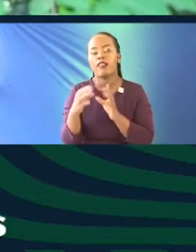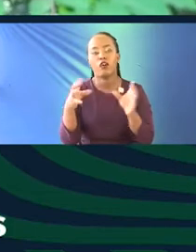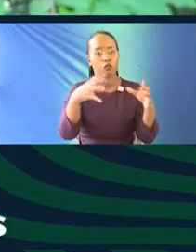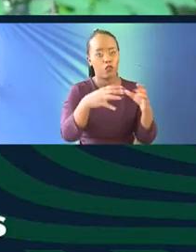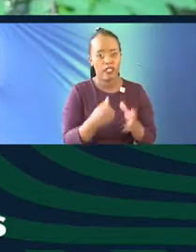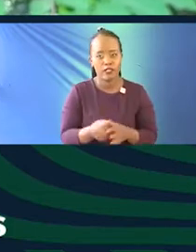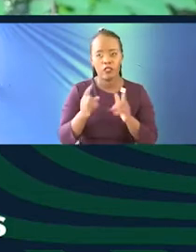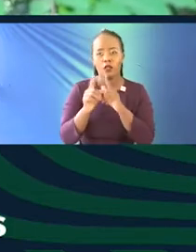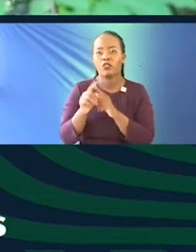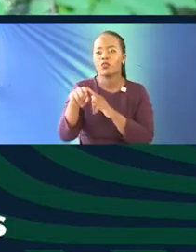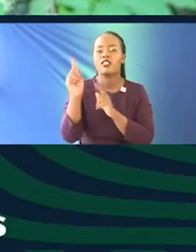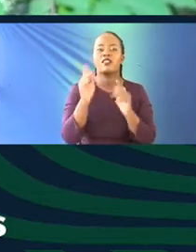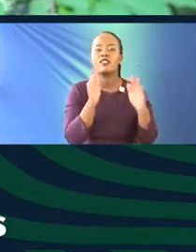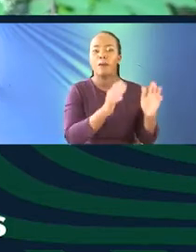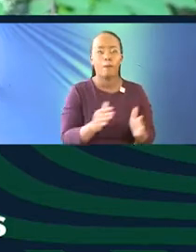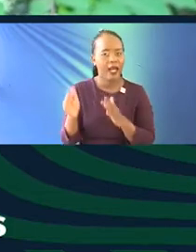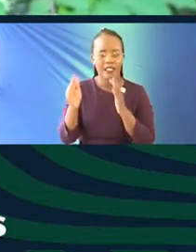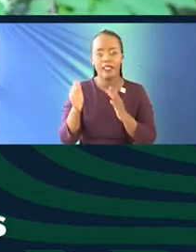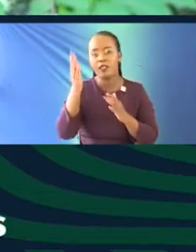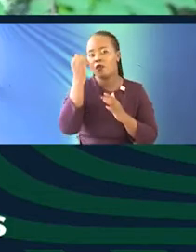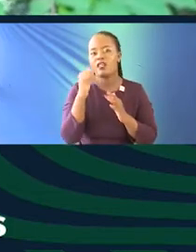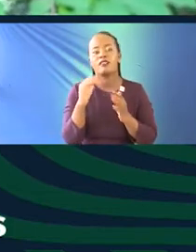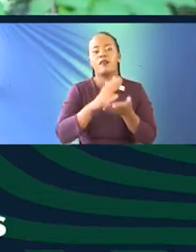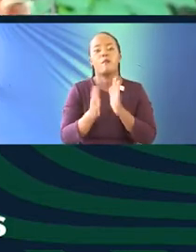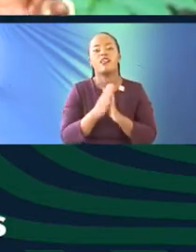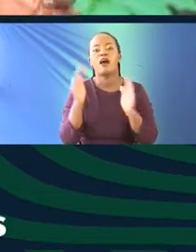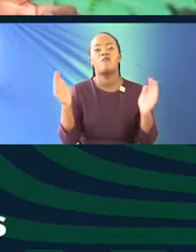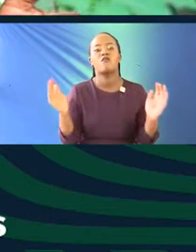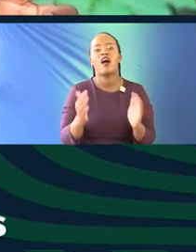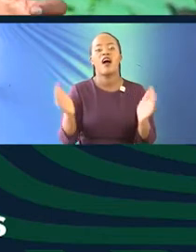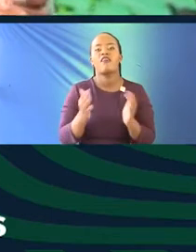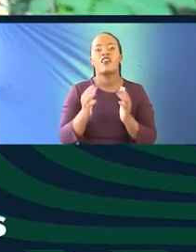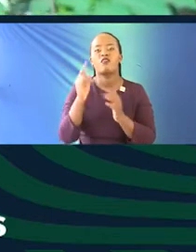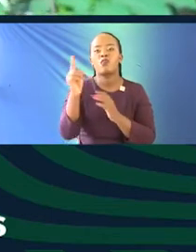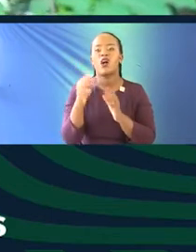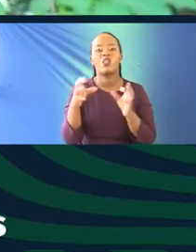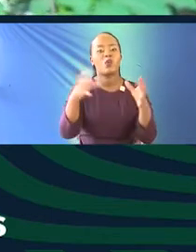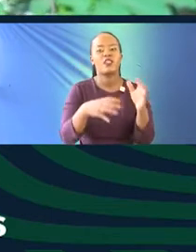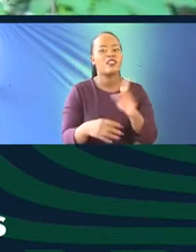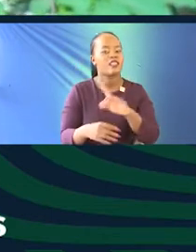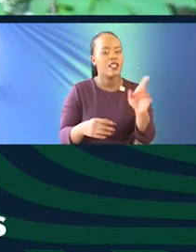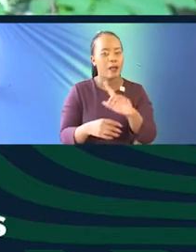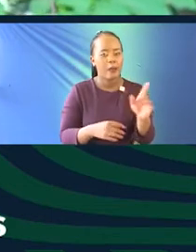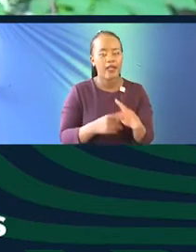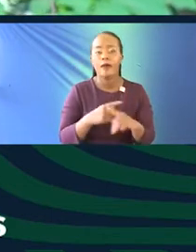and this is deliberate actually so that it doesn't become an affair for one community. It becomes something that every Kenyan can participate.